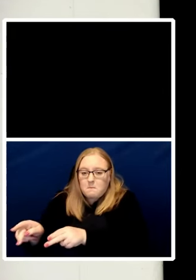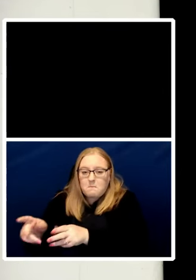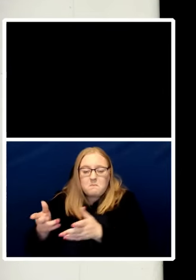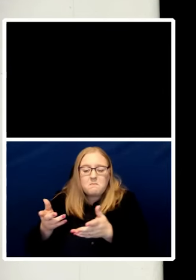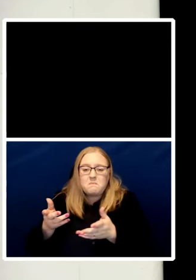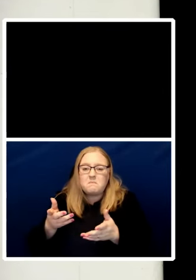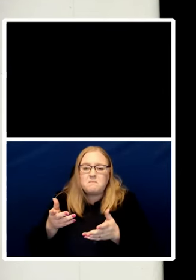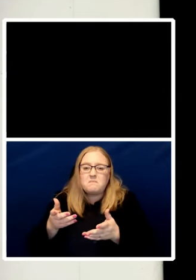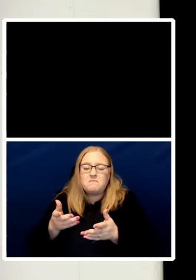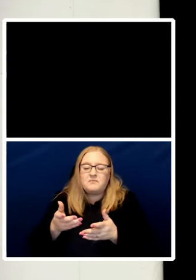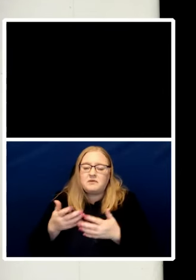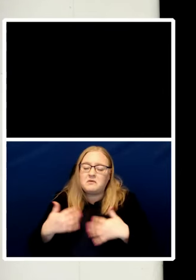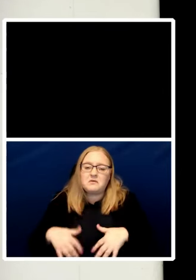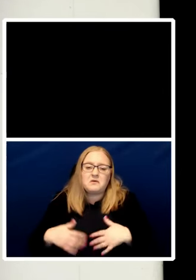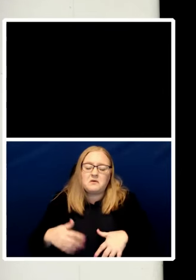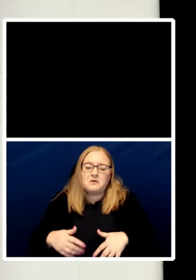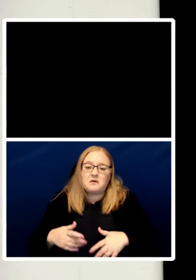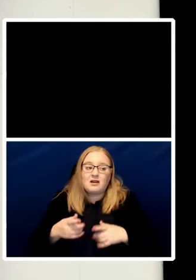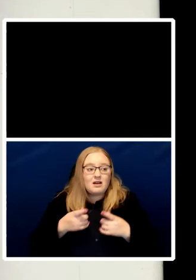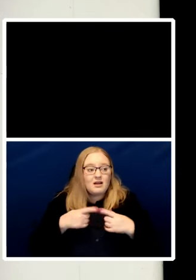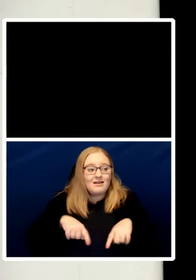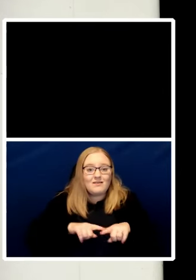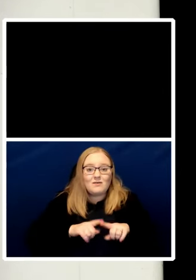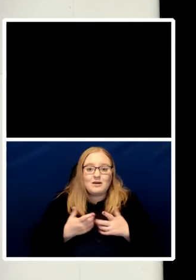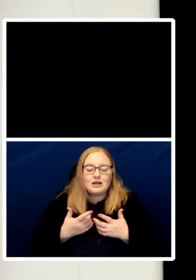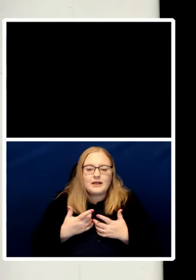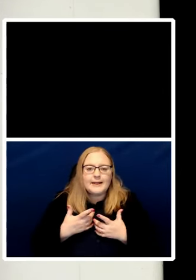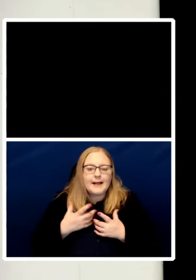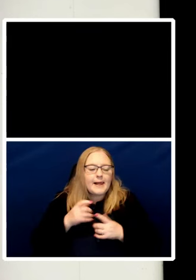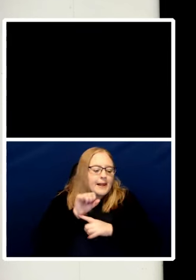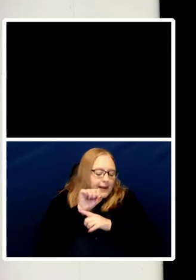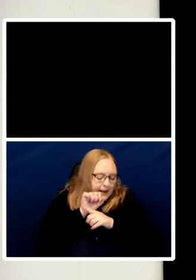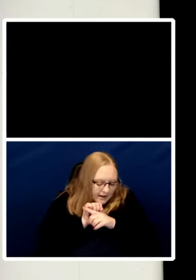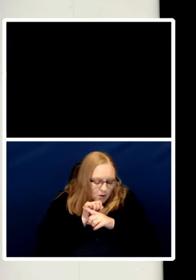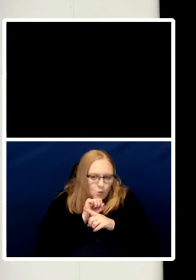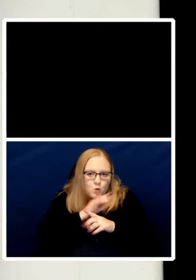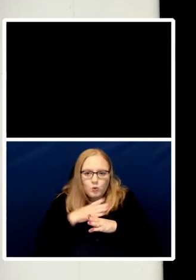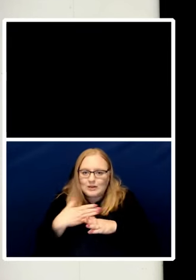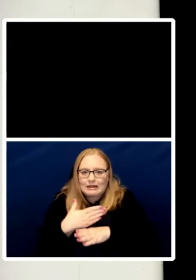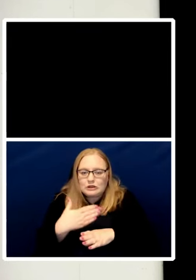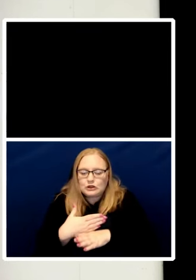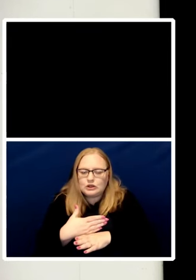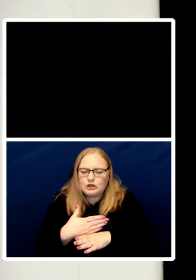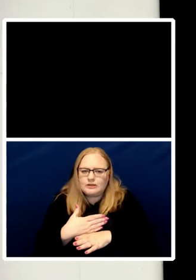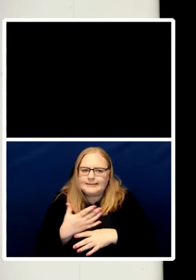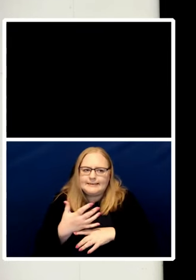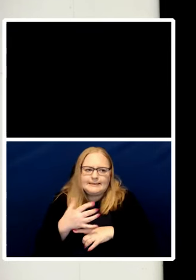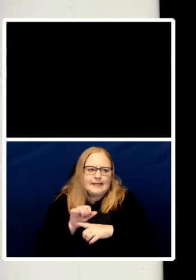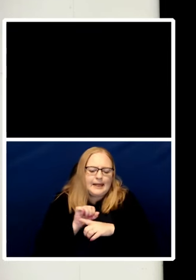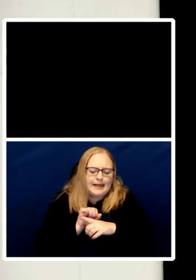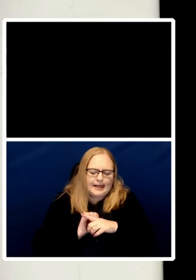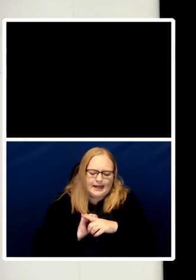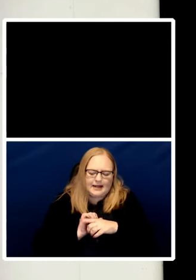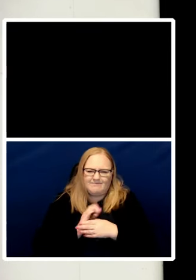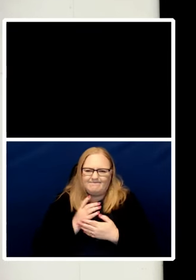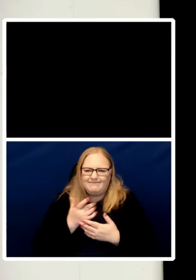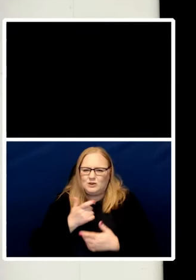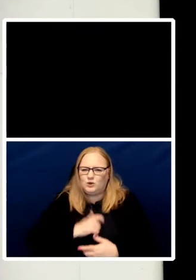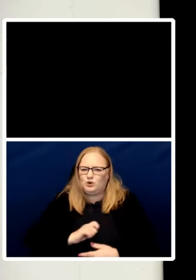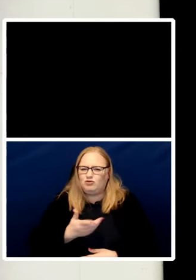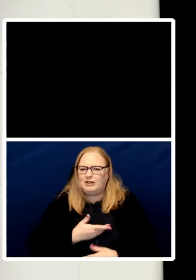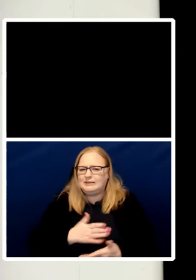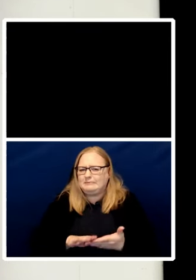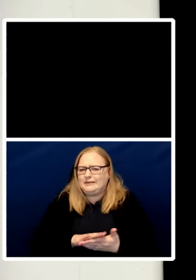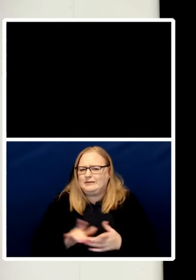prepared to act about that really what does human rights mean today well I'll tell you what